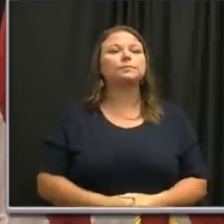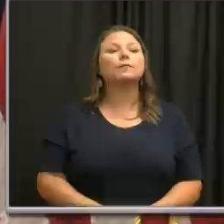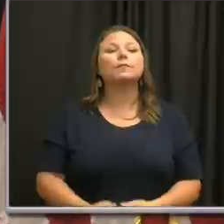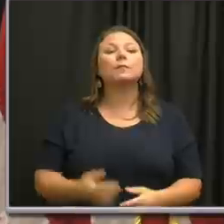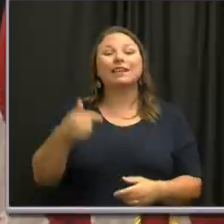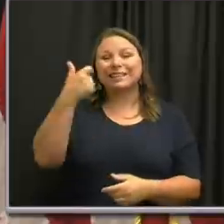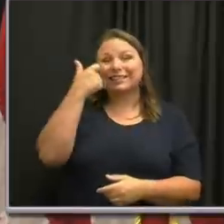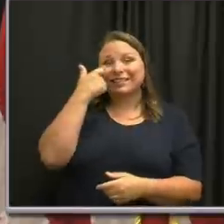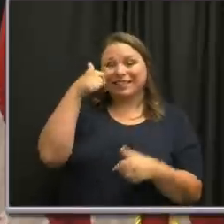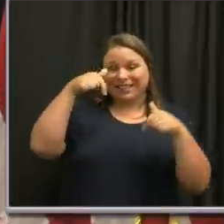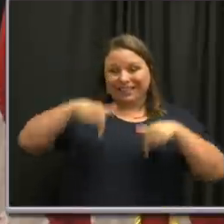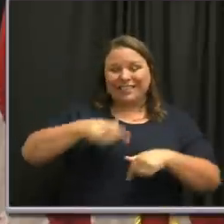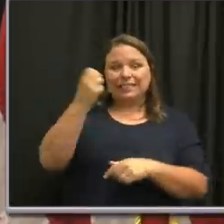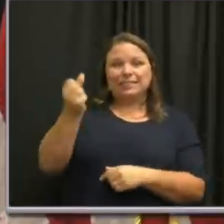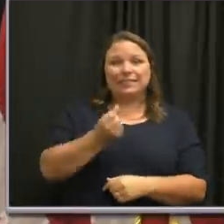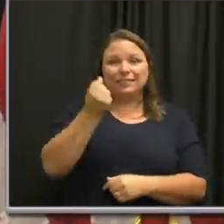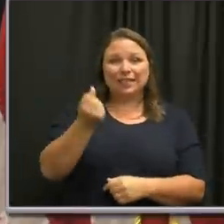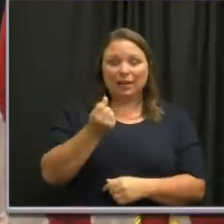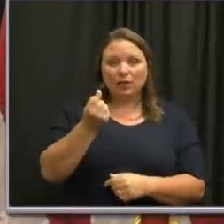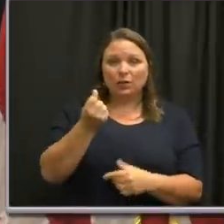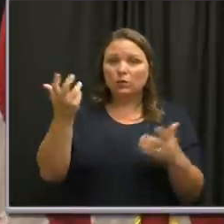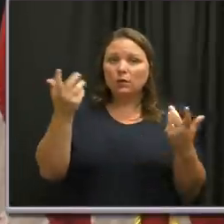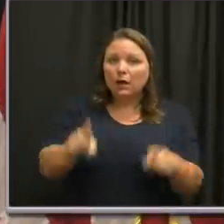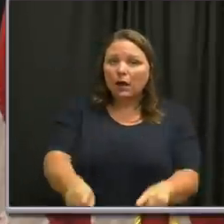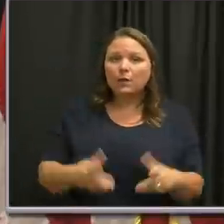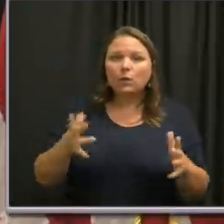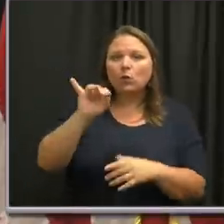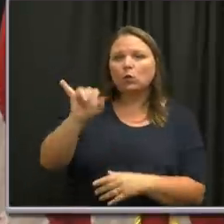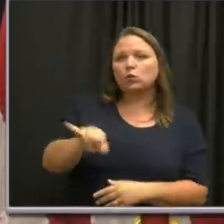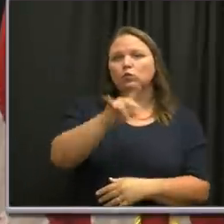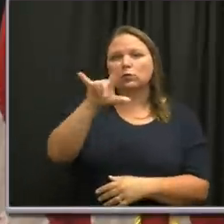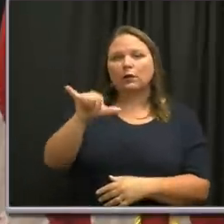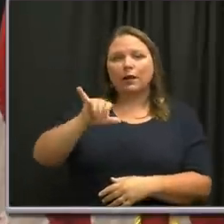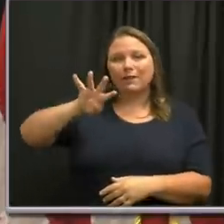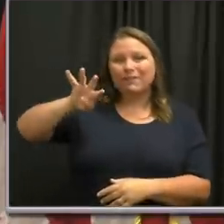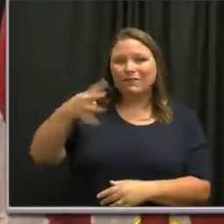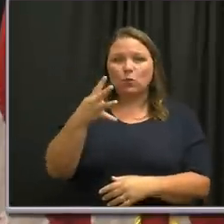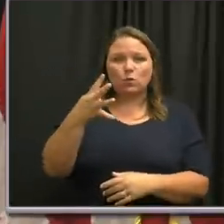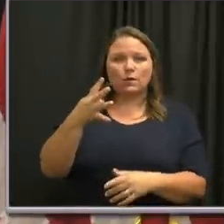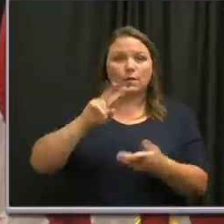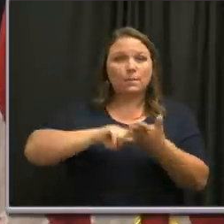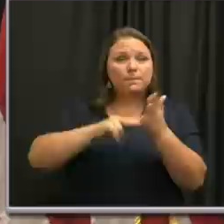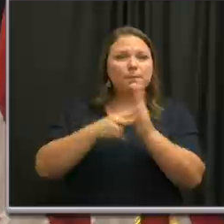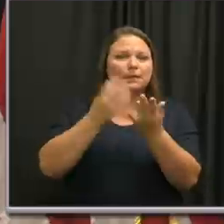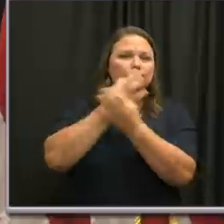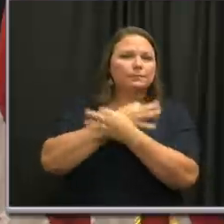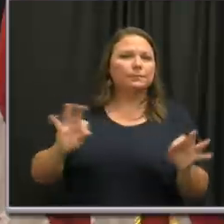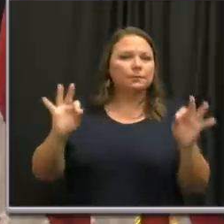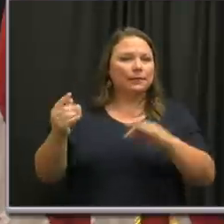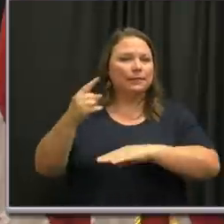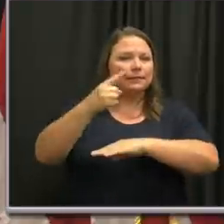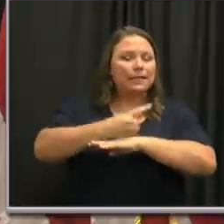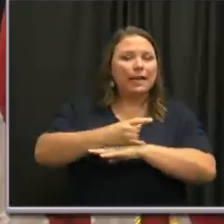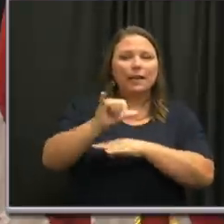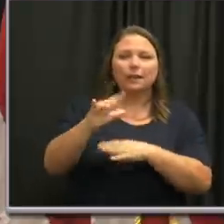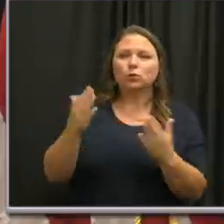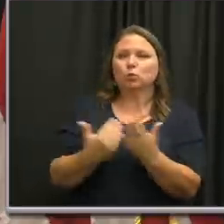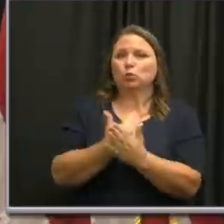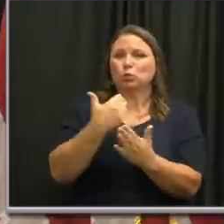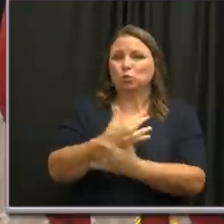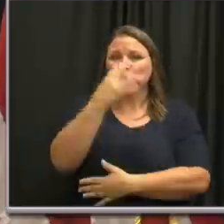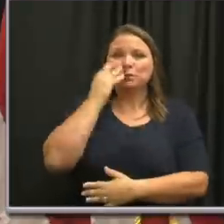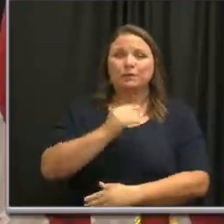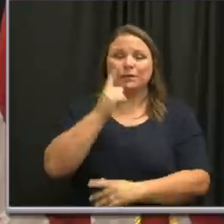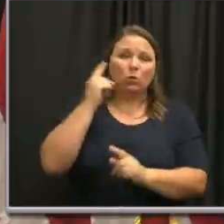this Saturday is Independence Day. And of course, this year's Fourth of July is unlike any other in recent history.